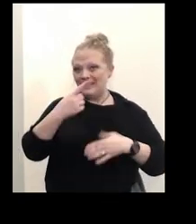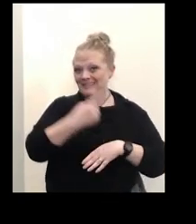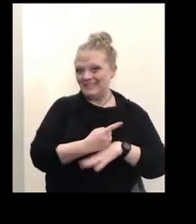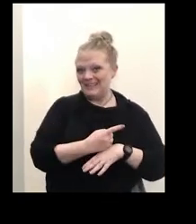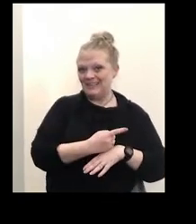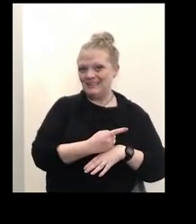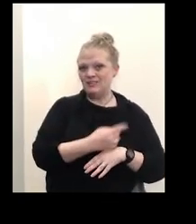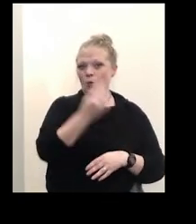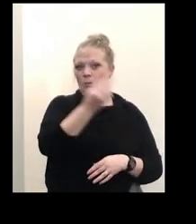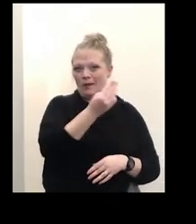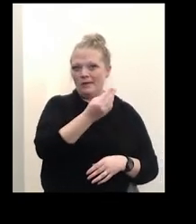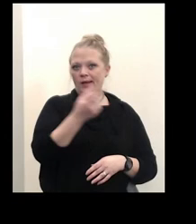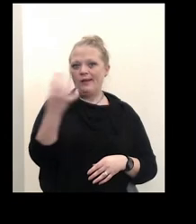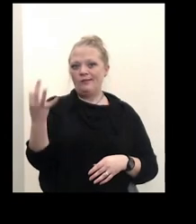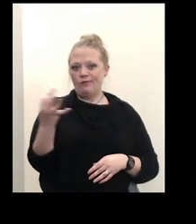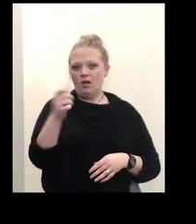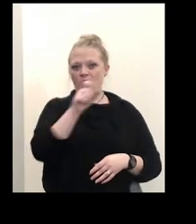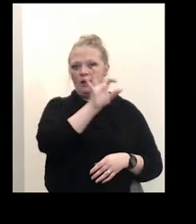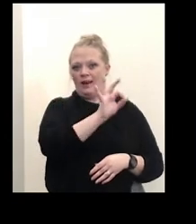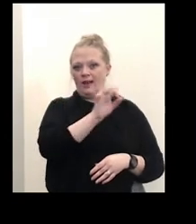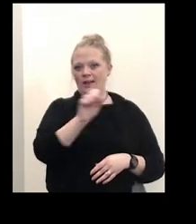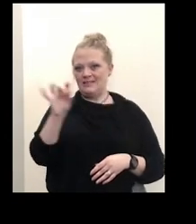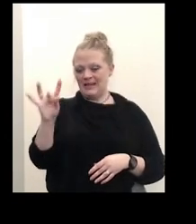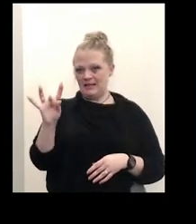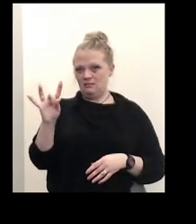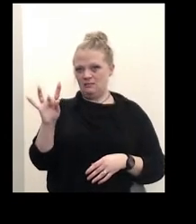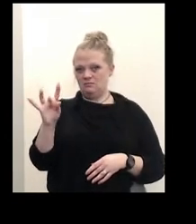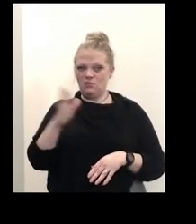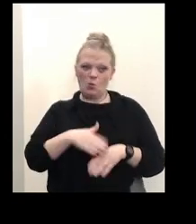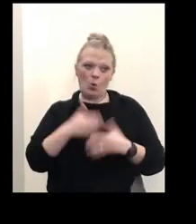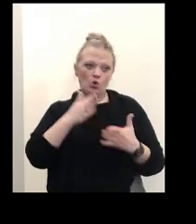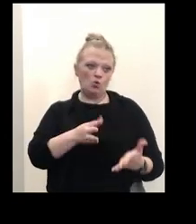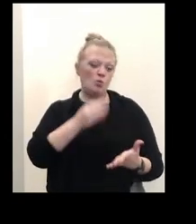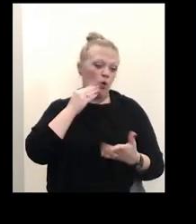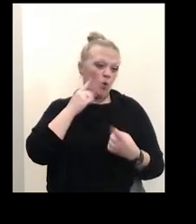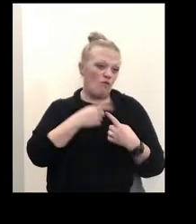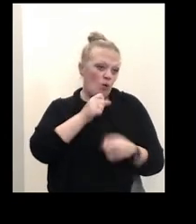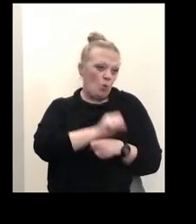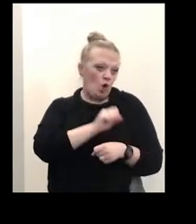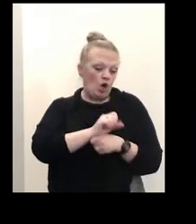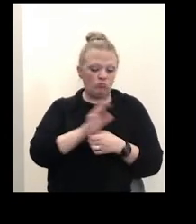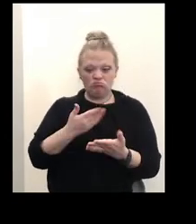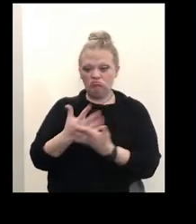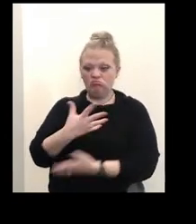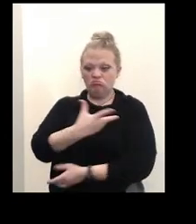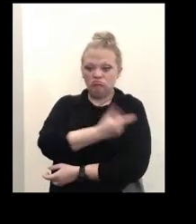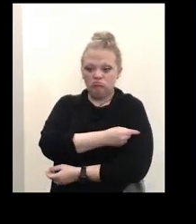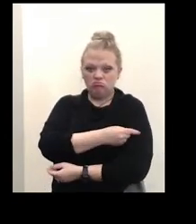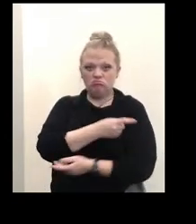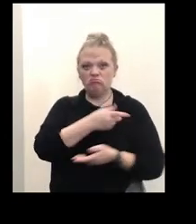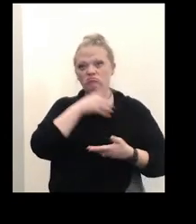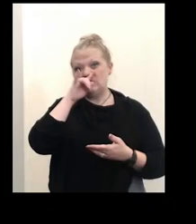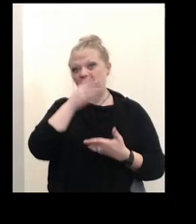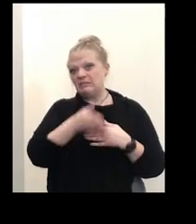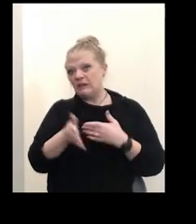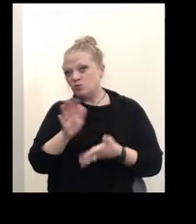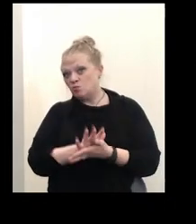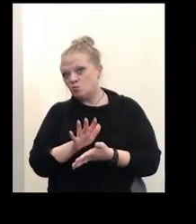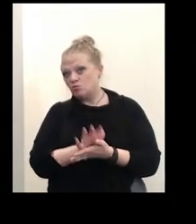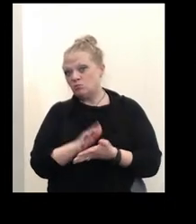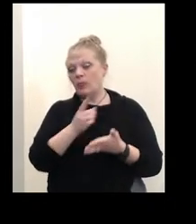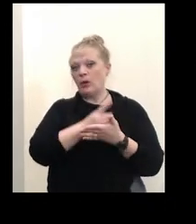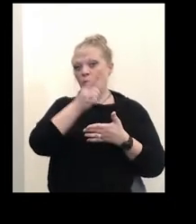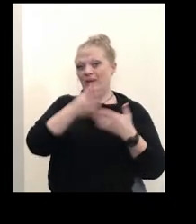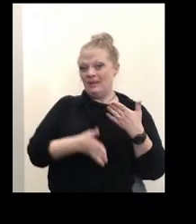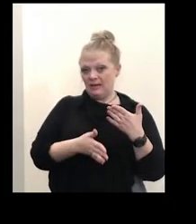uh on your way home from work you can stop in and get a vaccine um take your kids after school and on the weekends they're also